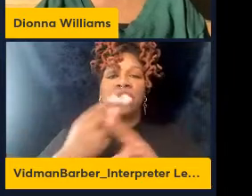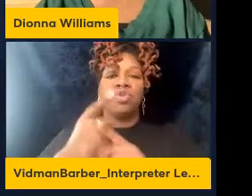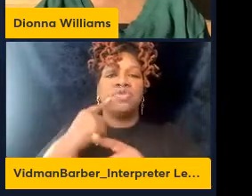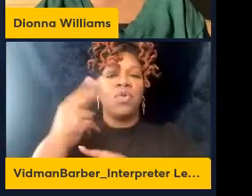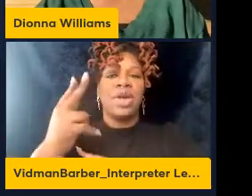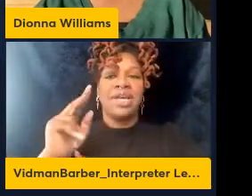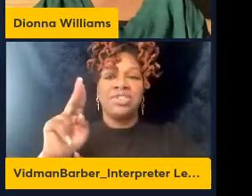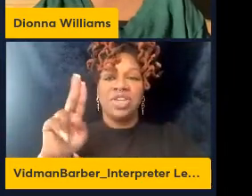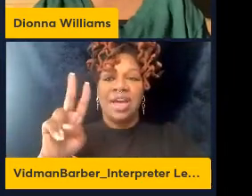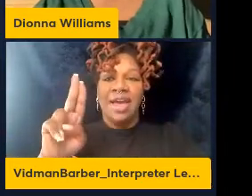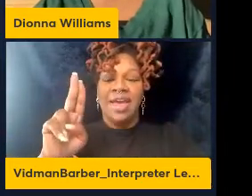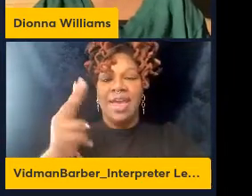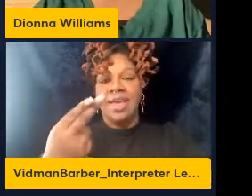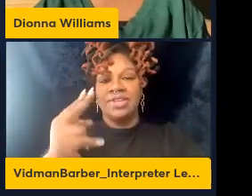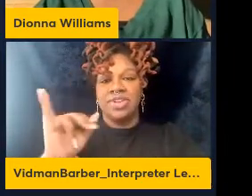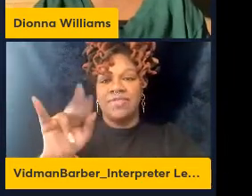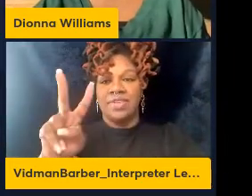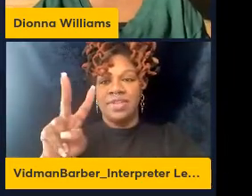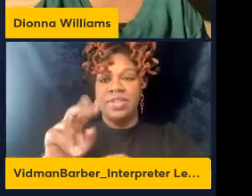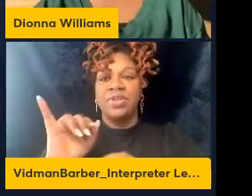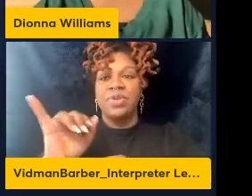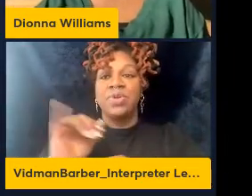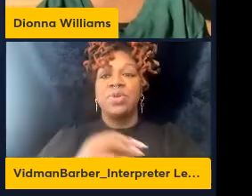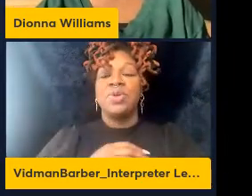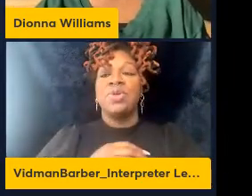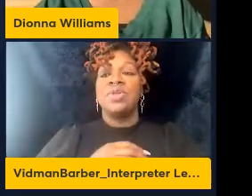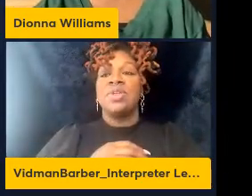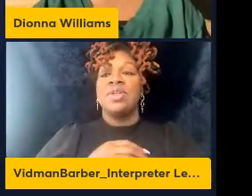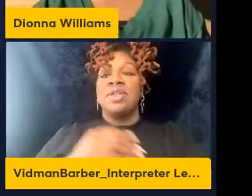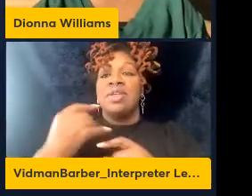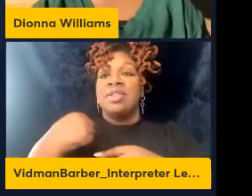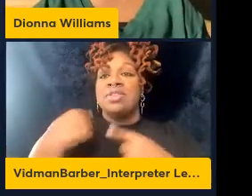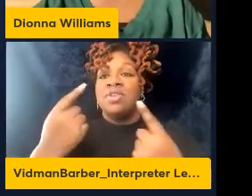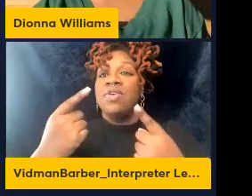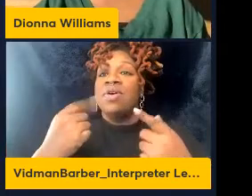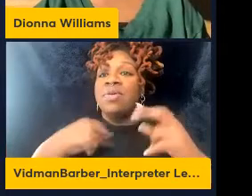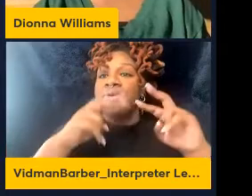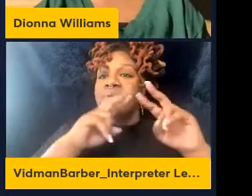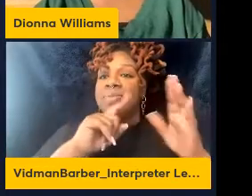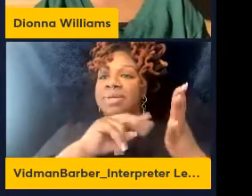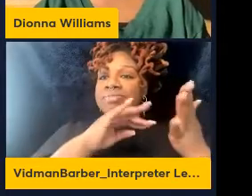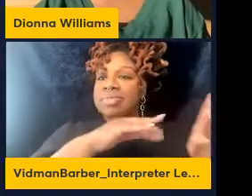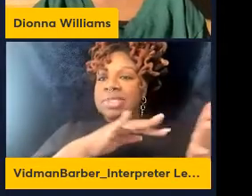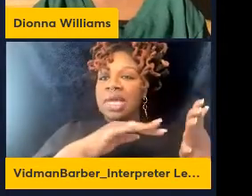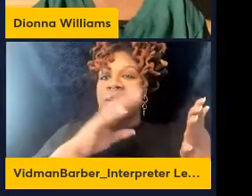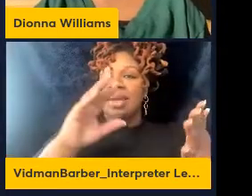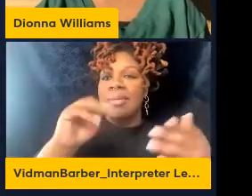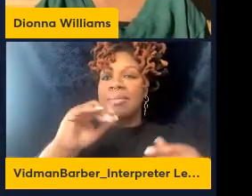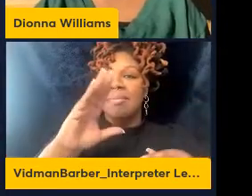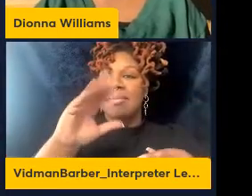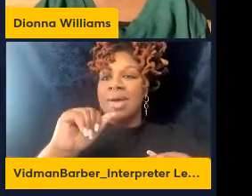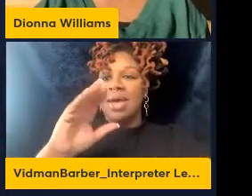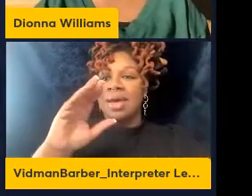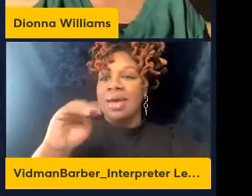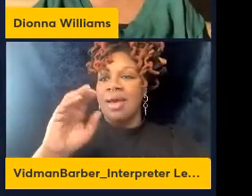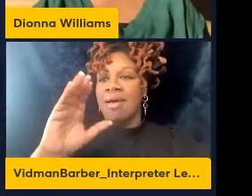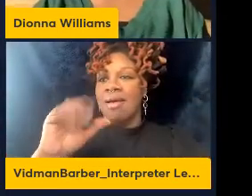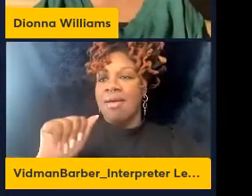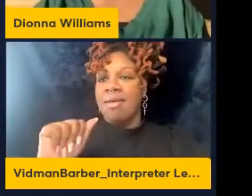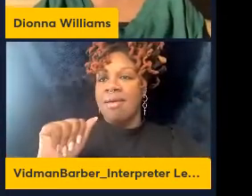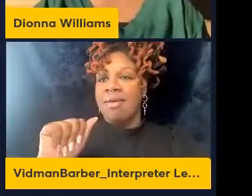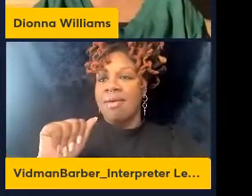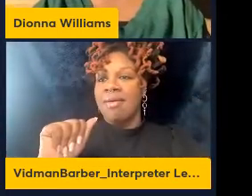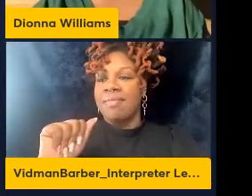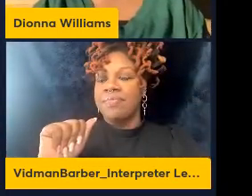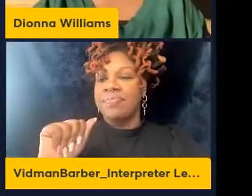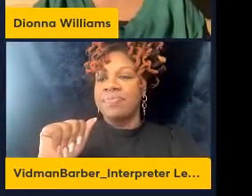model to evaluate this. We're looking at recent macaques infected with SIV, or simian immunodeficiency virus. This model is quite robust. It's